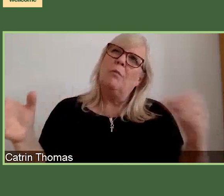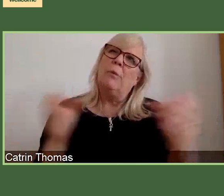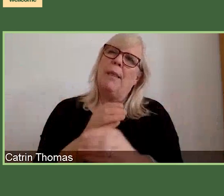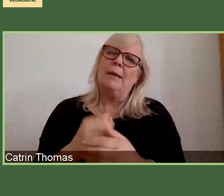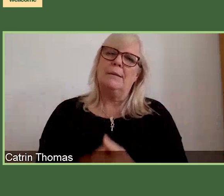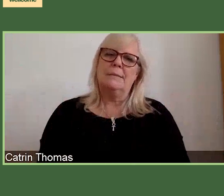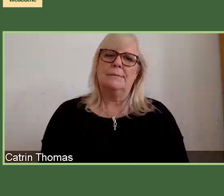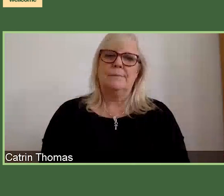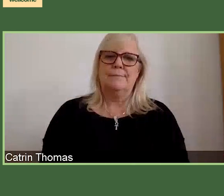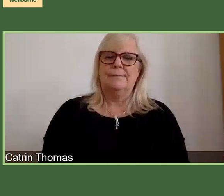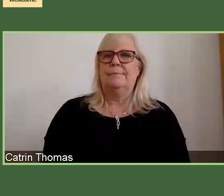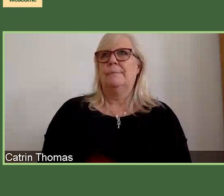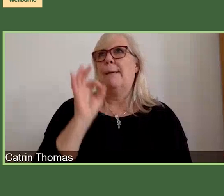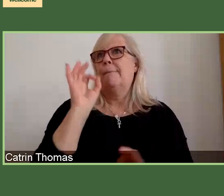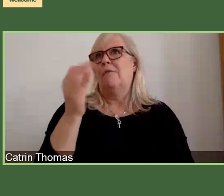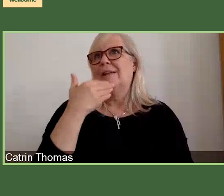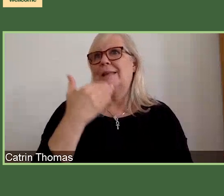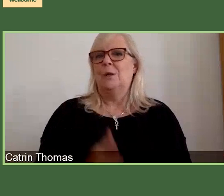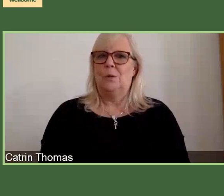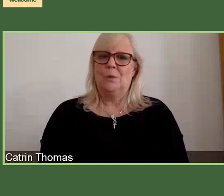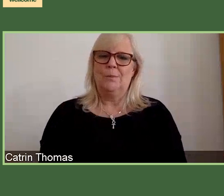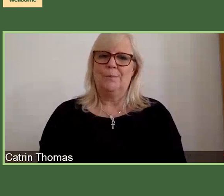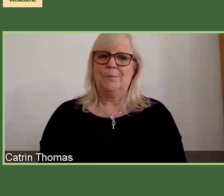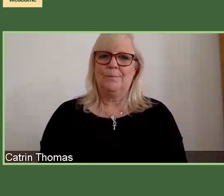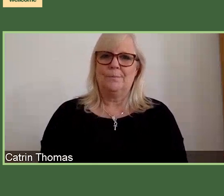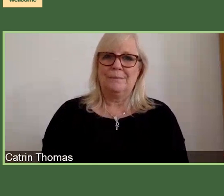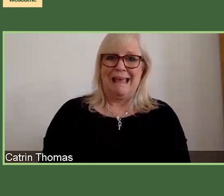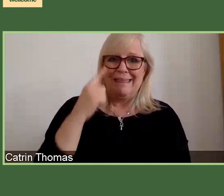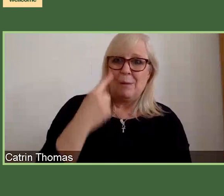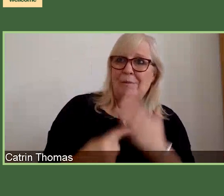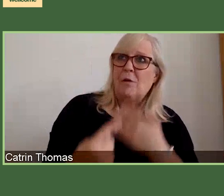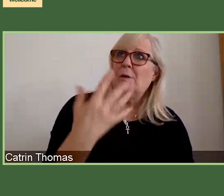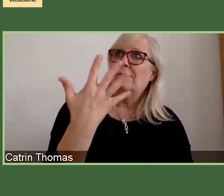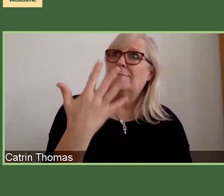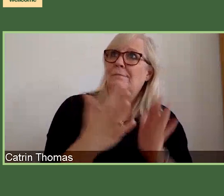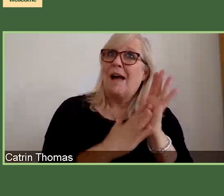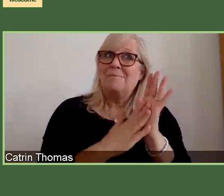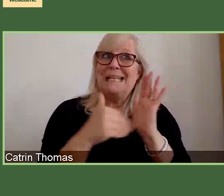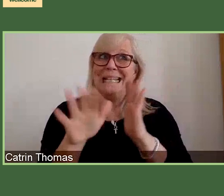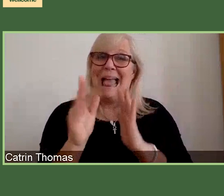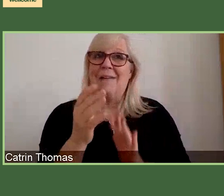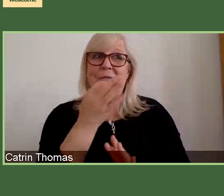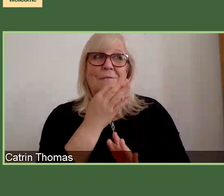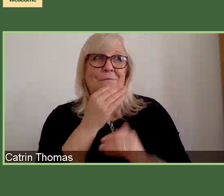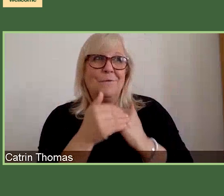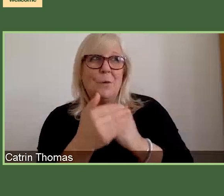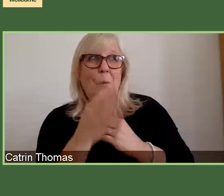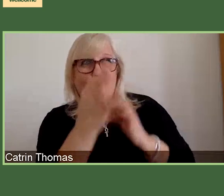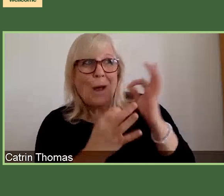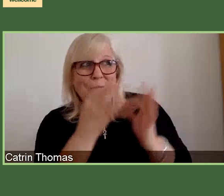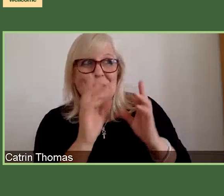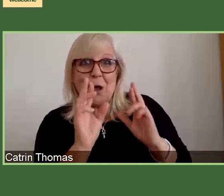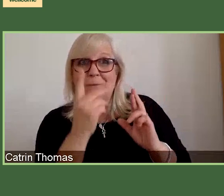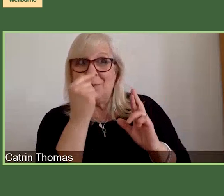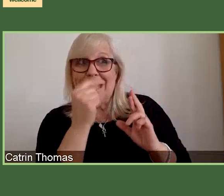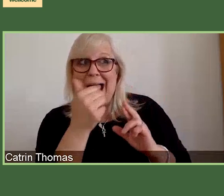Perfect. Thanks, Michael. So we have about five minutes left and a few more questions. I think we'll be able to get through all of them and then I'll